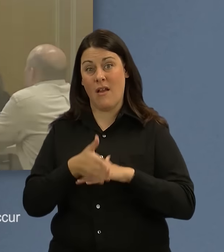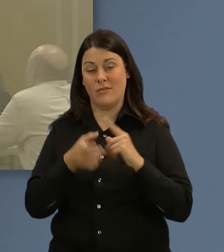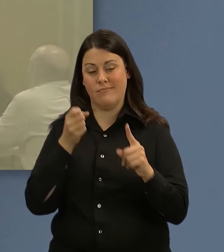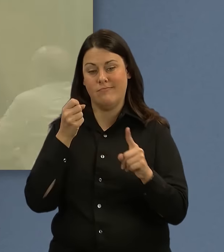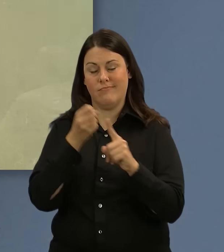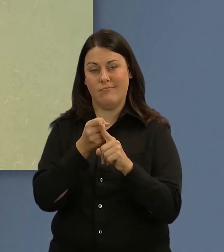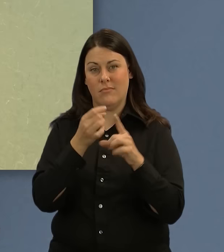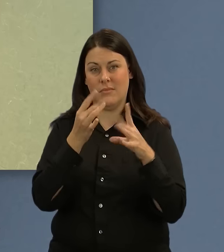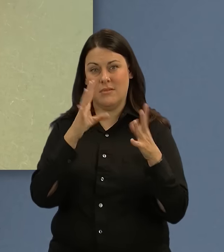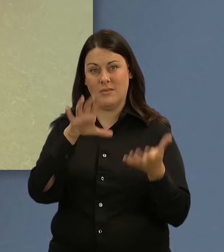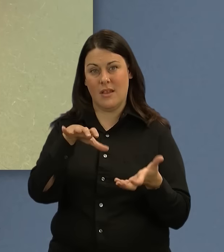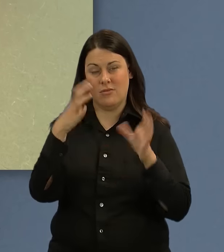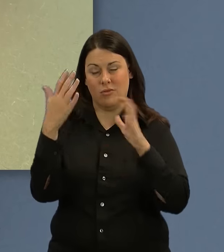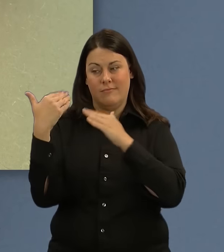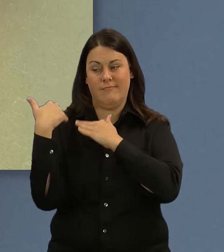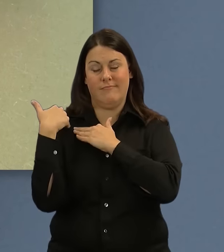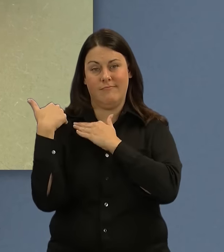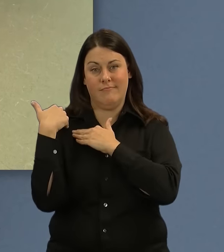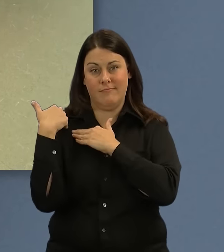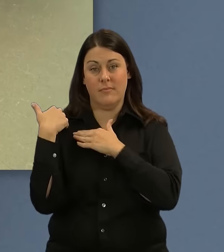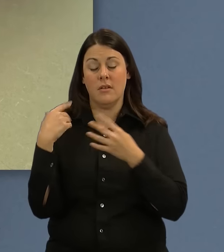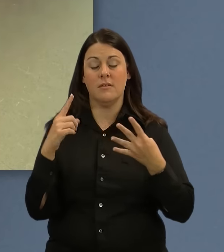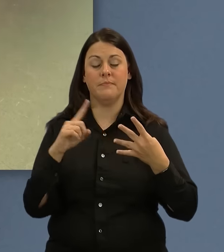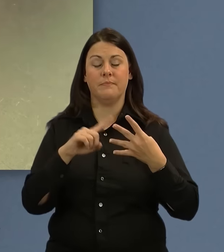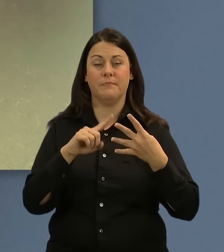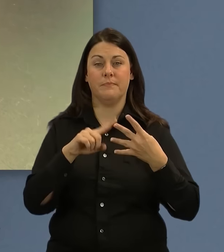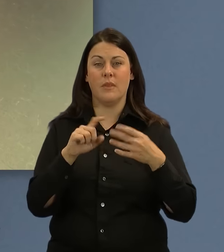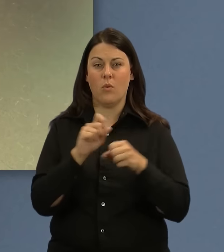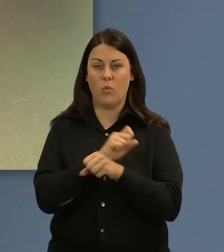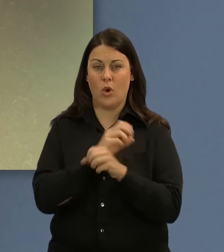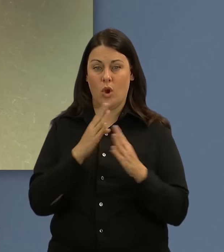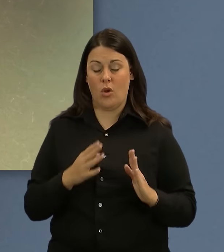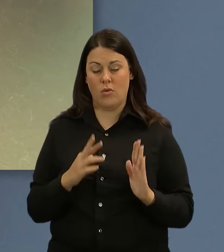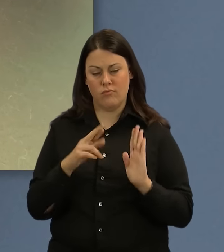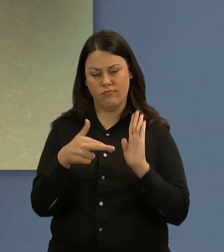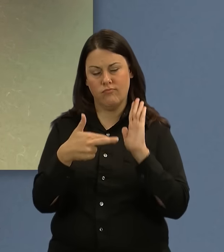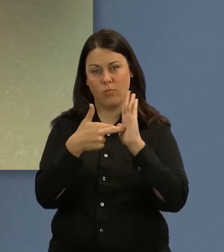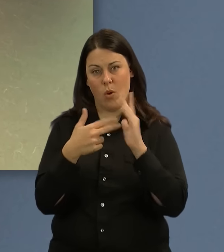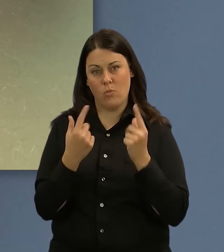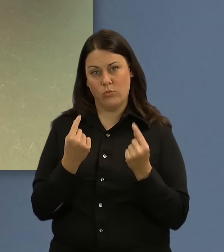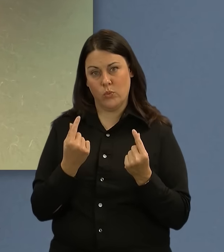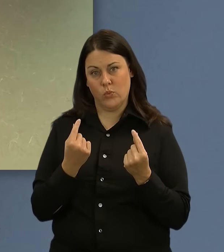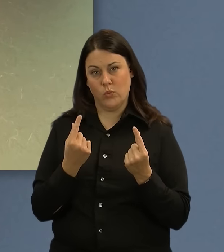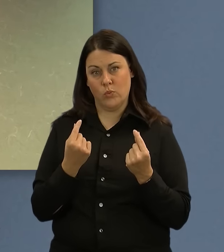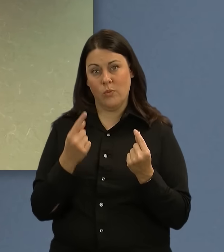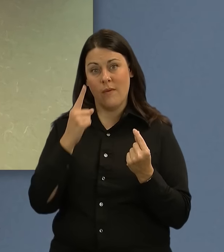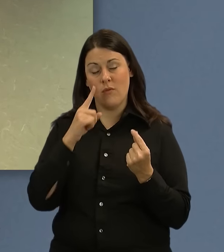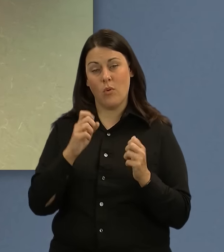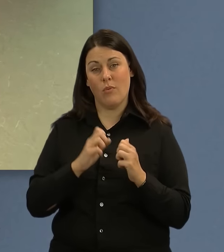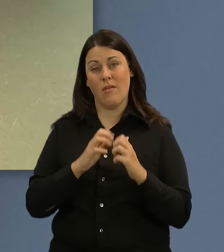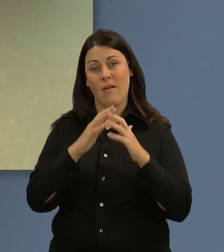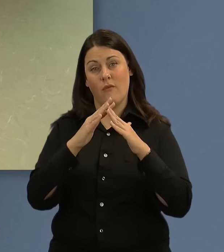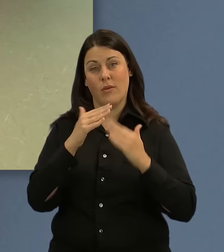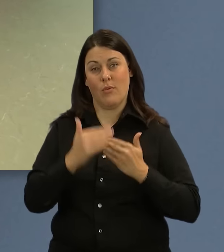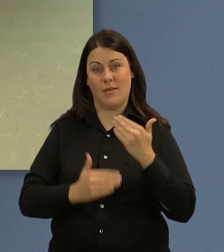The second session identifies worker roles in the LPHA recovery process.